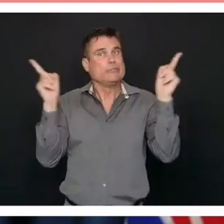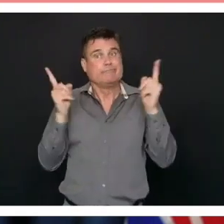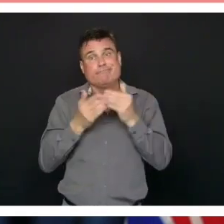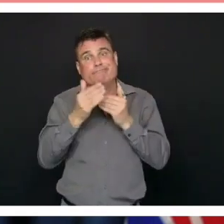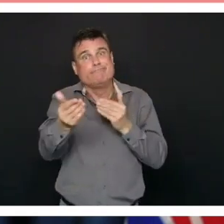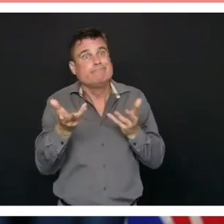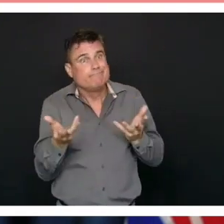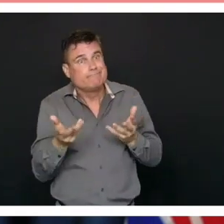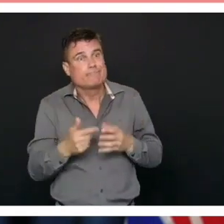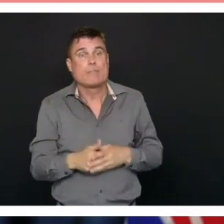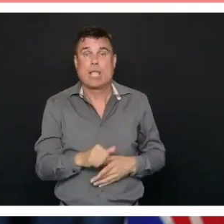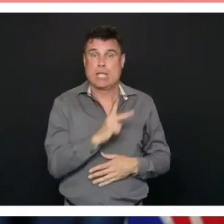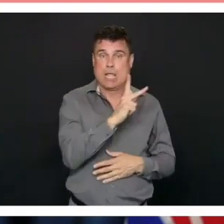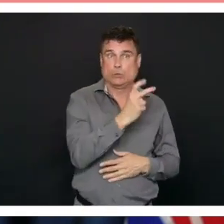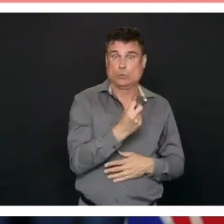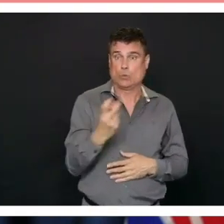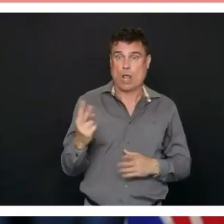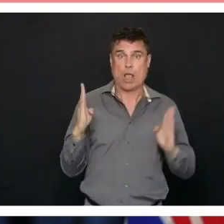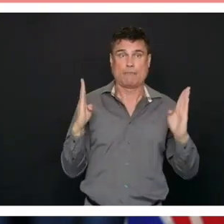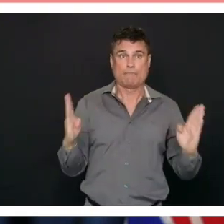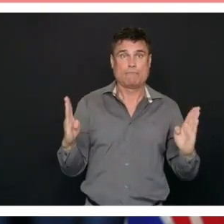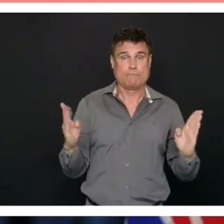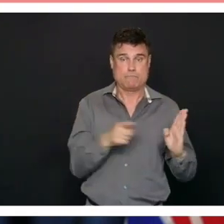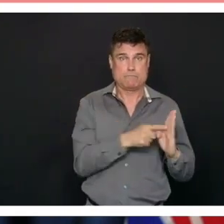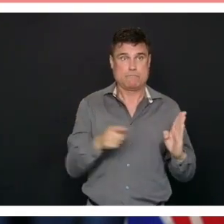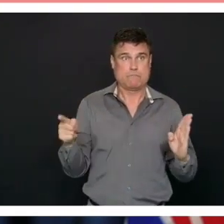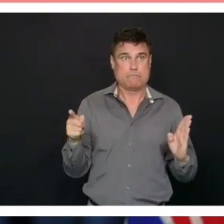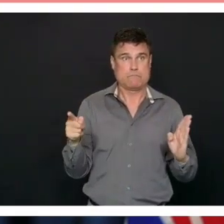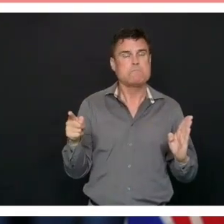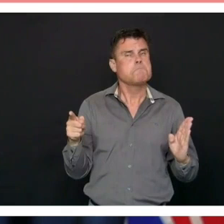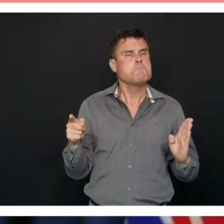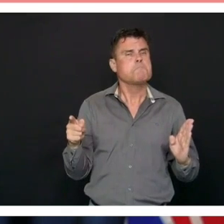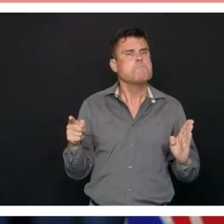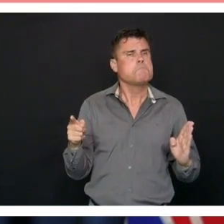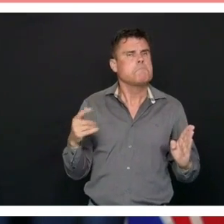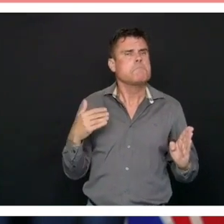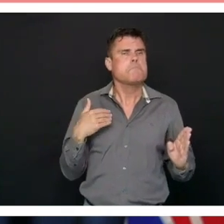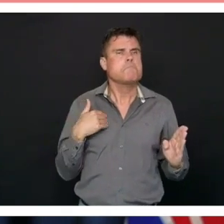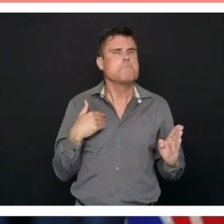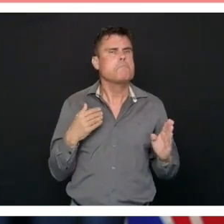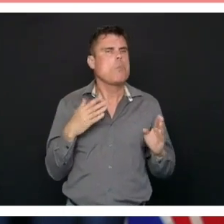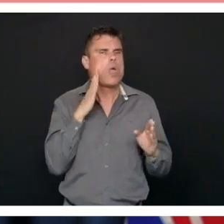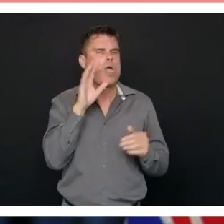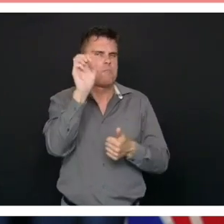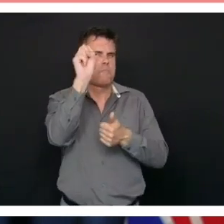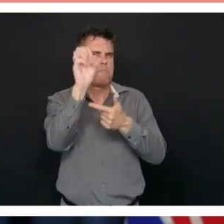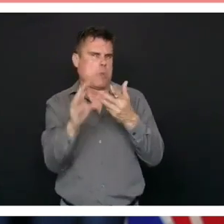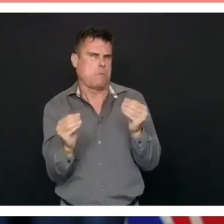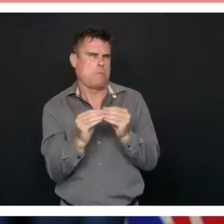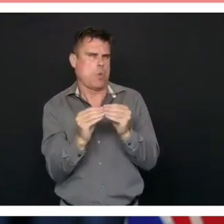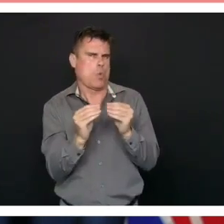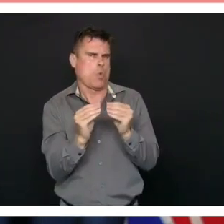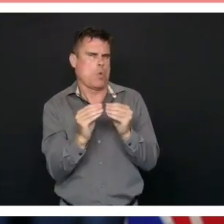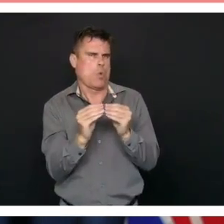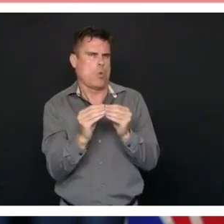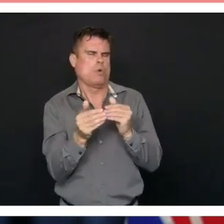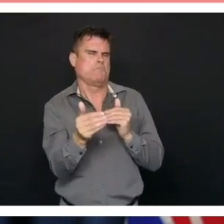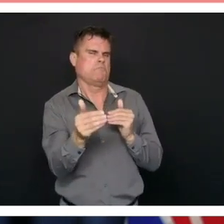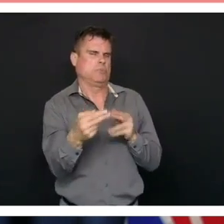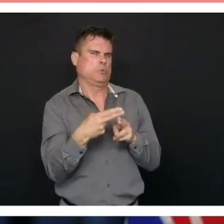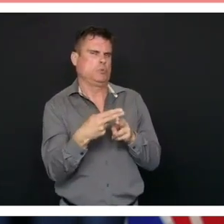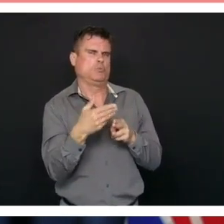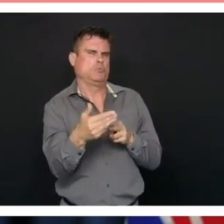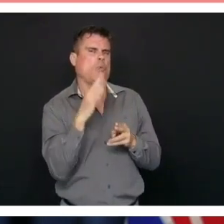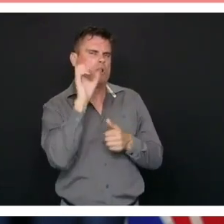the weeks ahead as we look to the wrap-up of this year and prepare for the beginning of the 2021 school year.